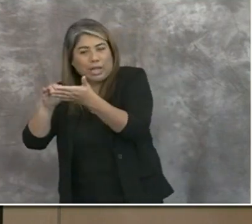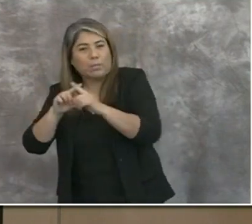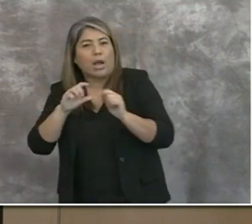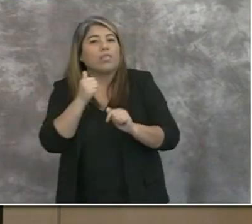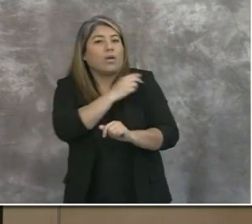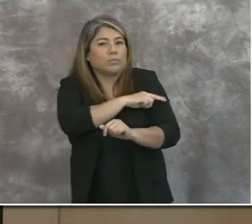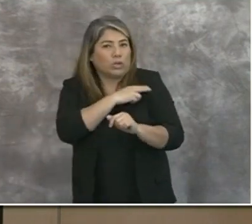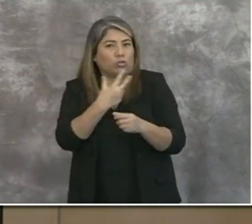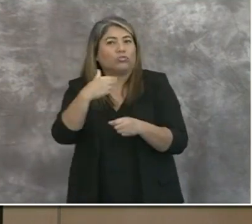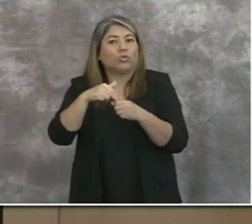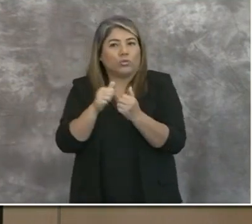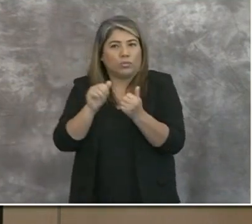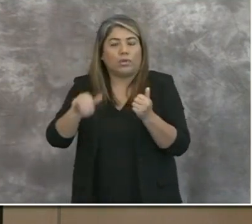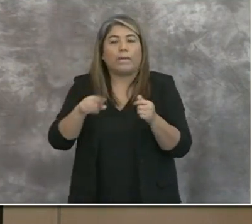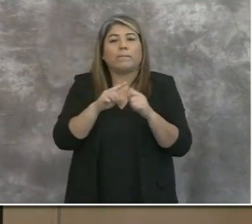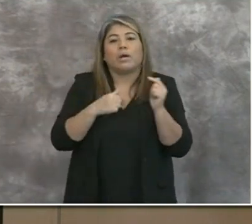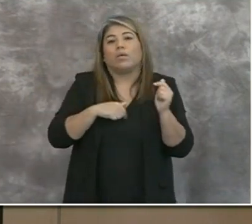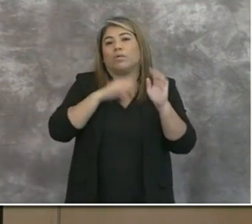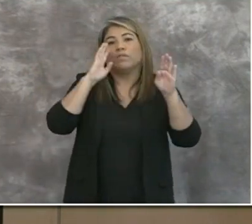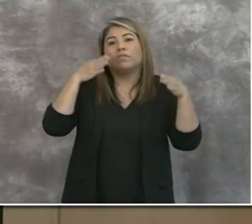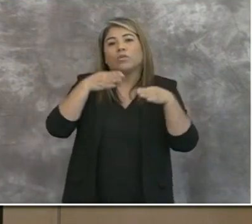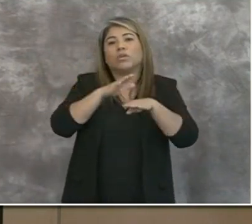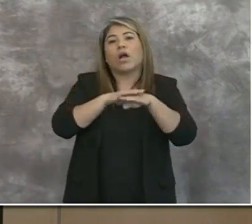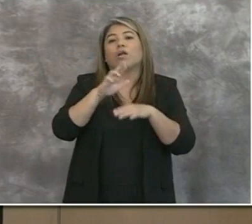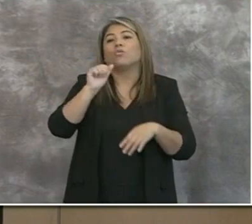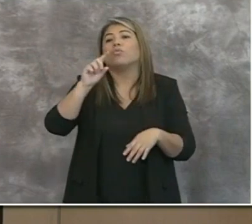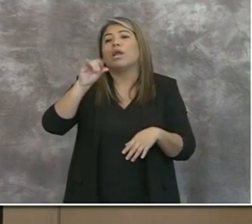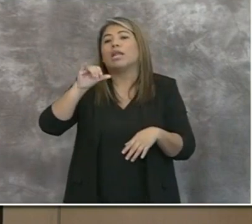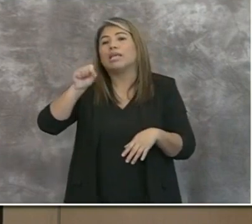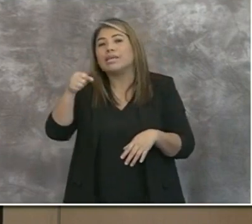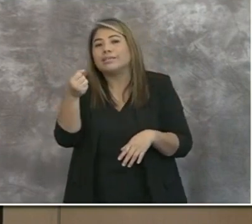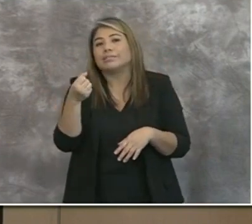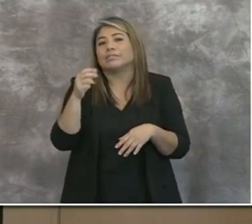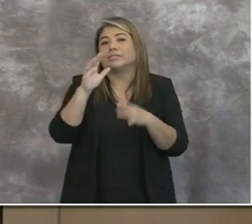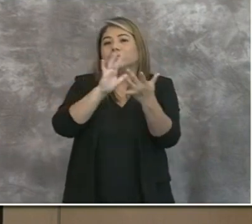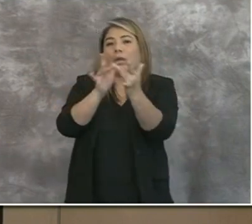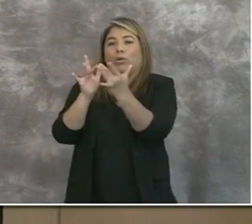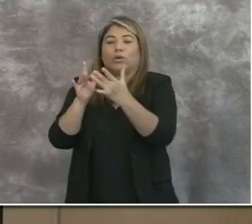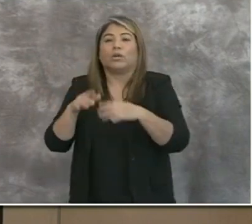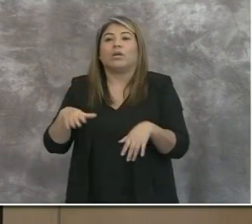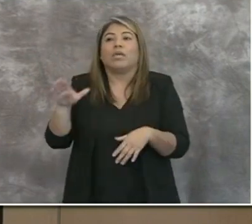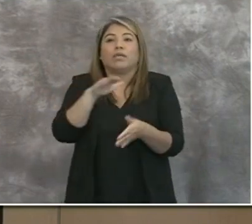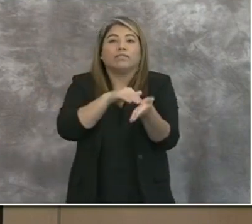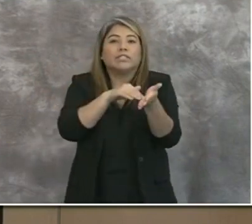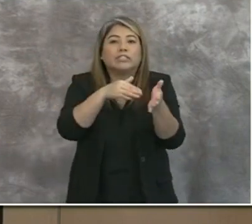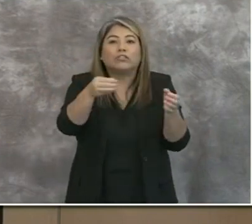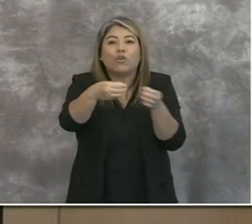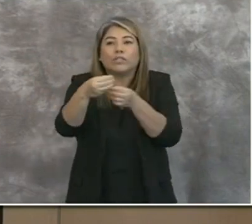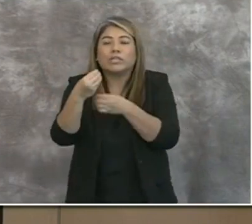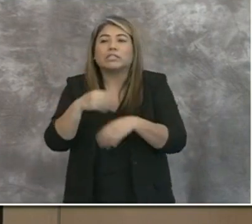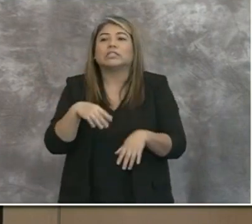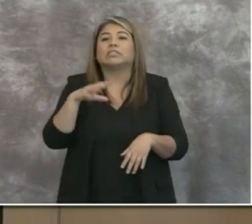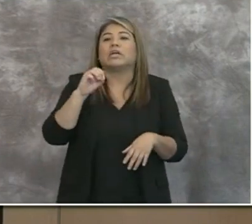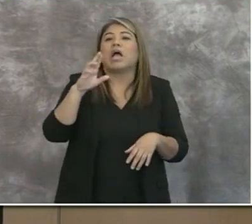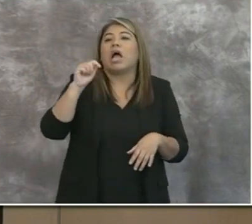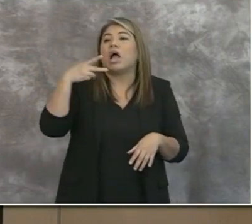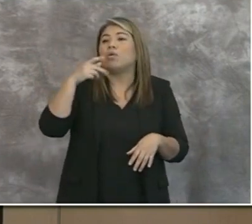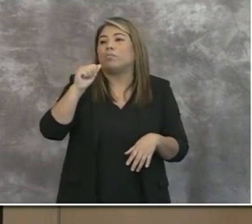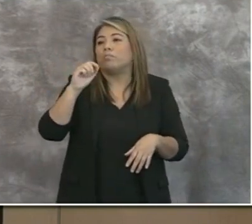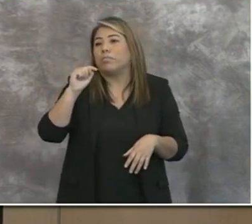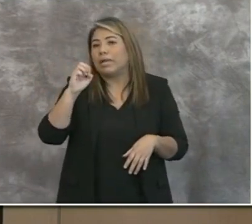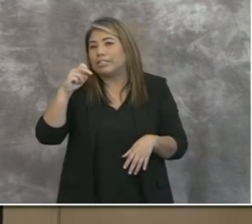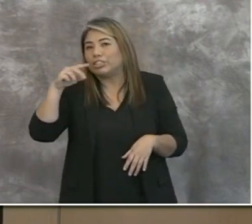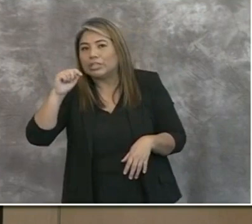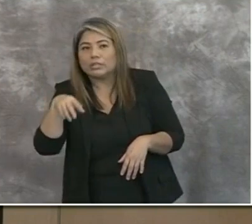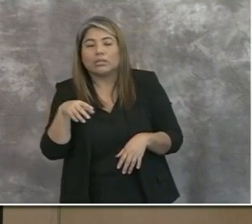is currently focusing on the Rady's network, of their physician offices, their outpatient, their urgent care, their